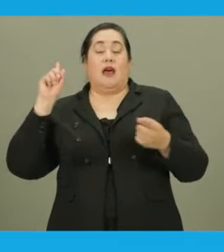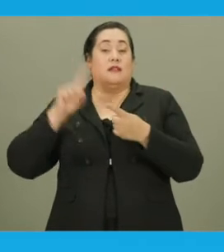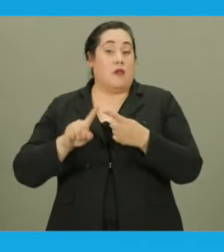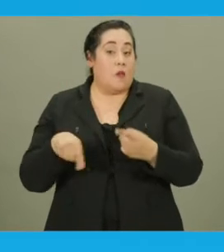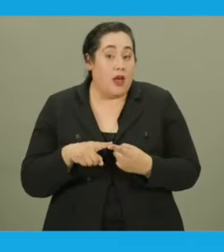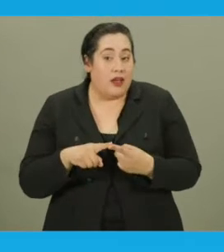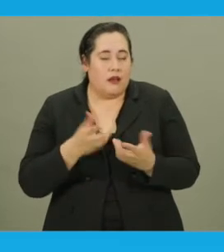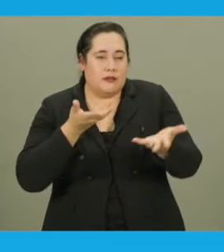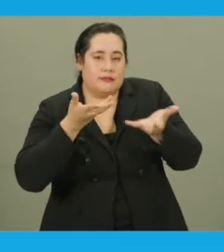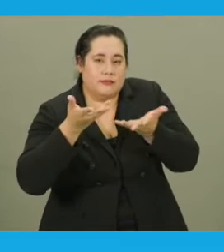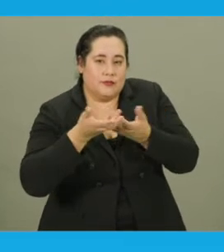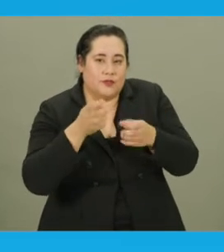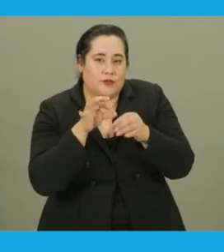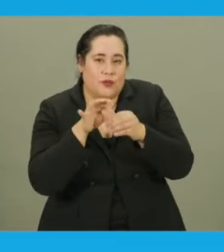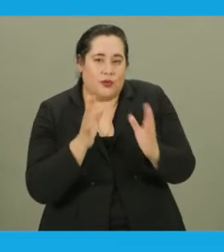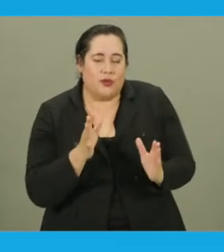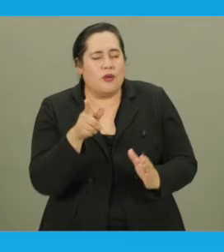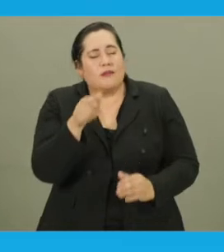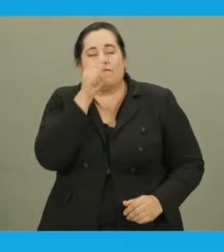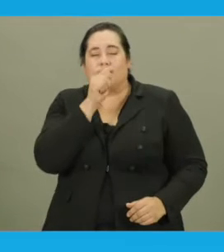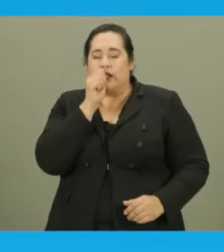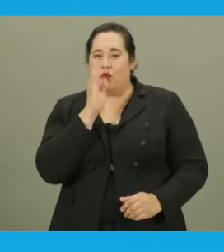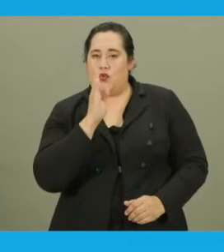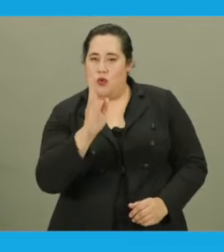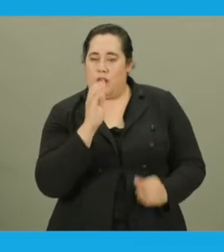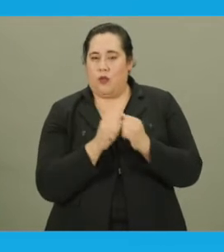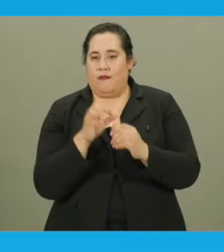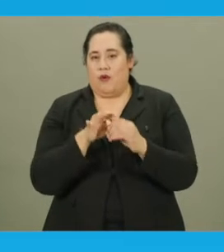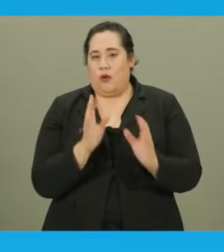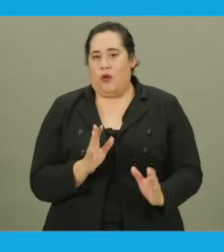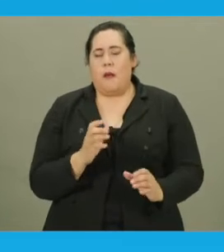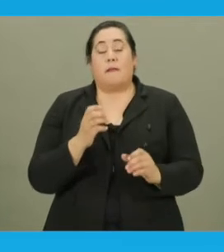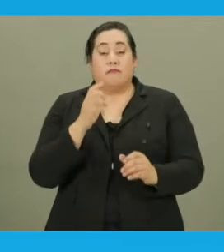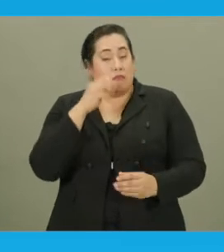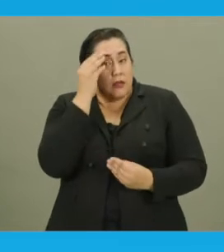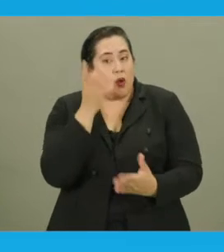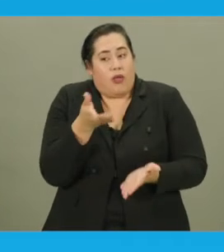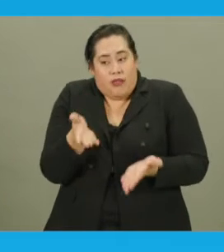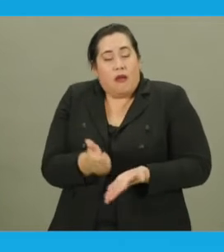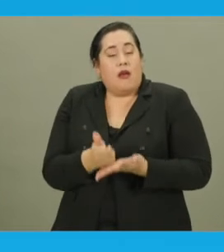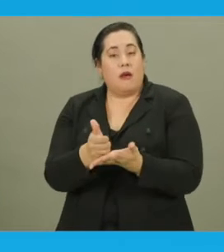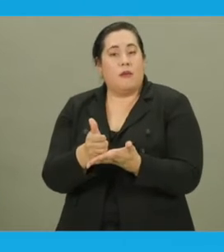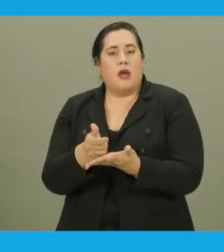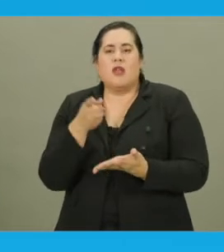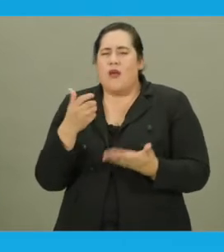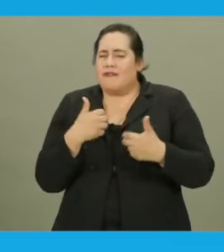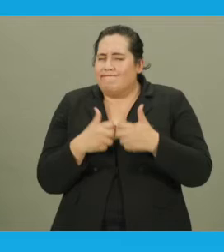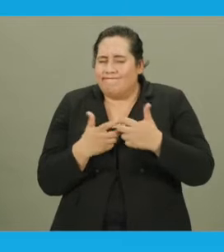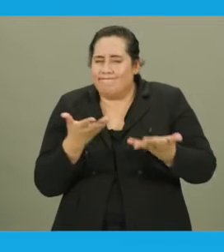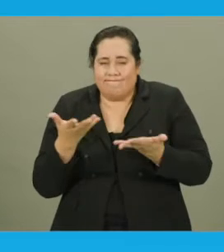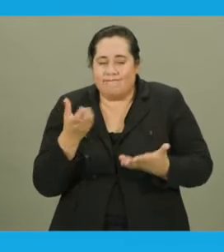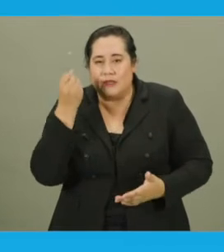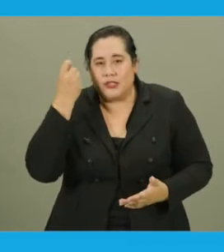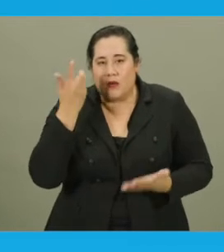itself until you interact with the voter. Be patient and direct with the voter, assuring them that you're there to help and that